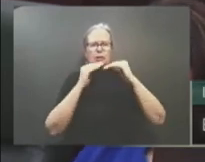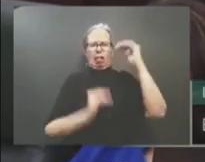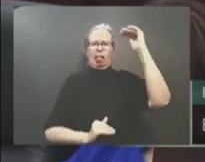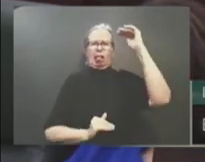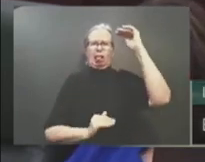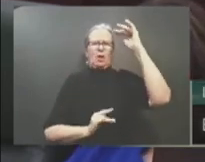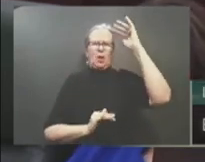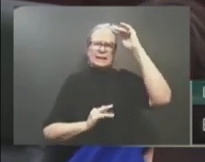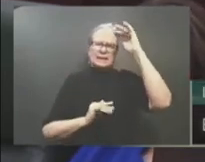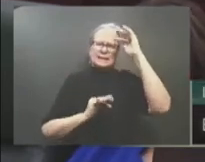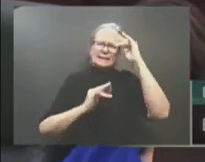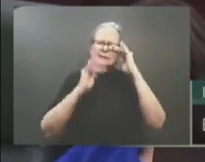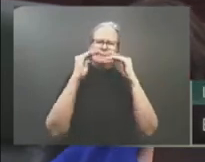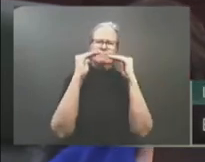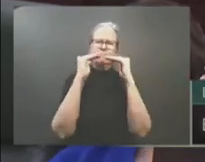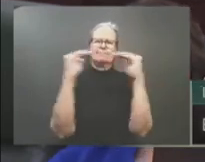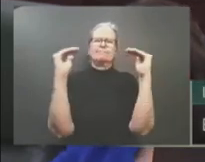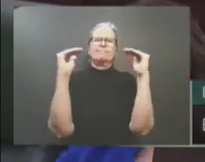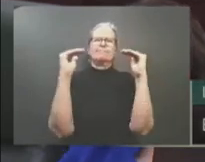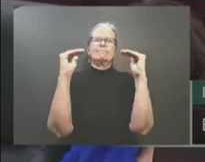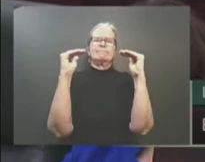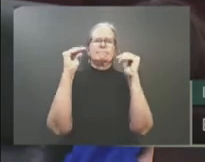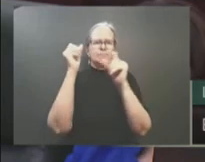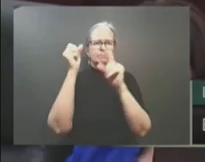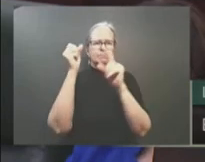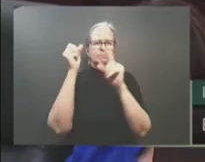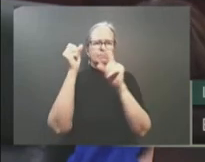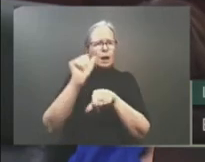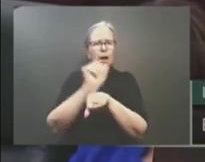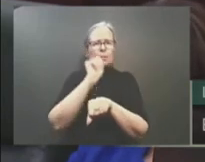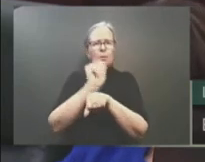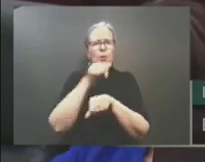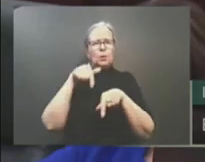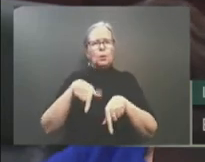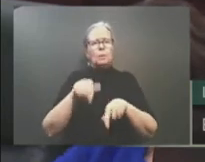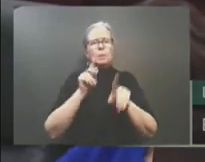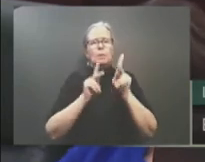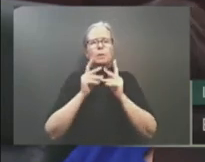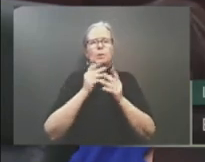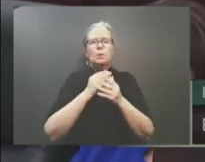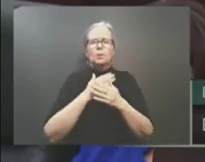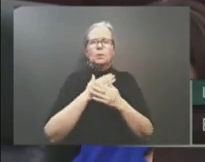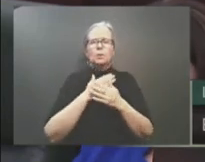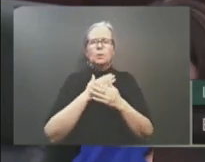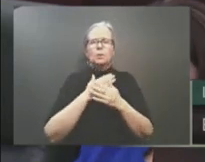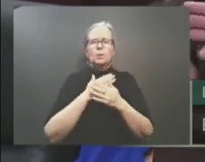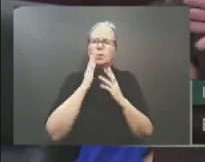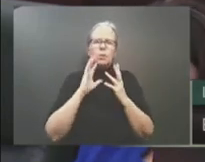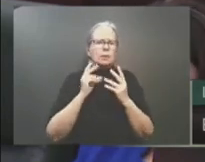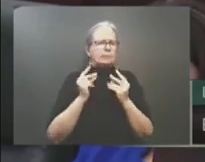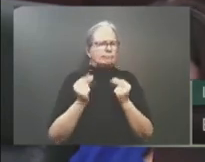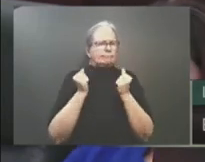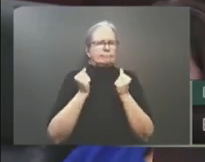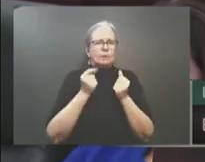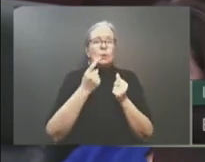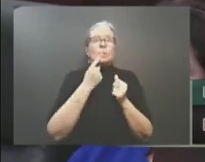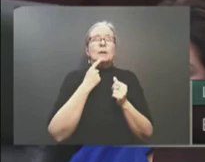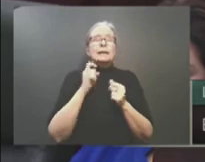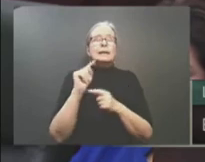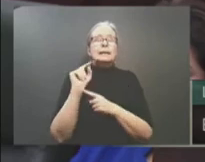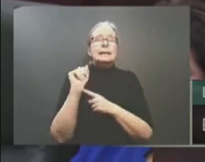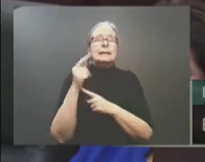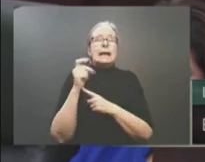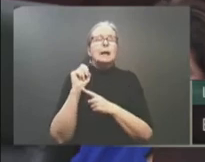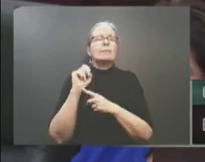immediate. Our red tape reduction initiative has saved Albertans $2.1 billion. We established the Alberta Indigenous